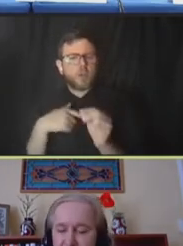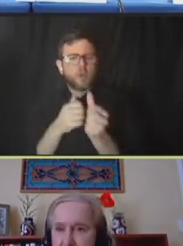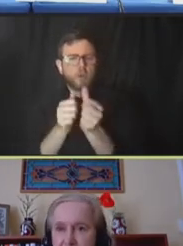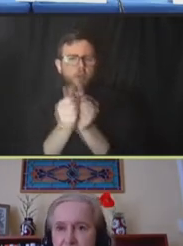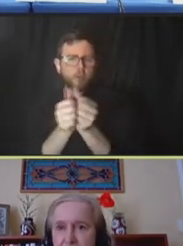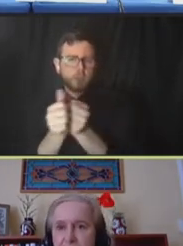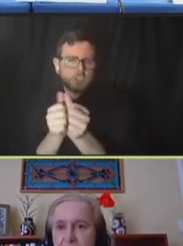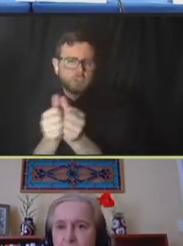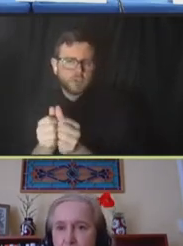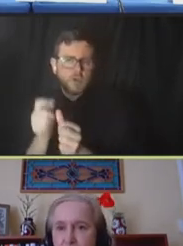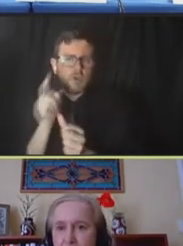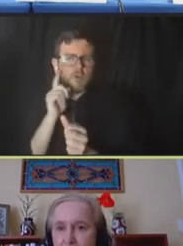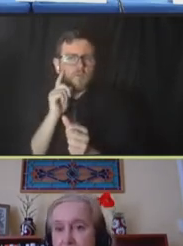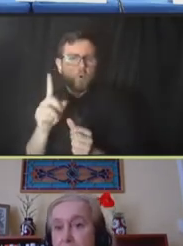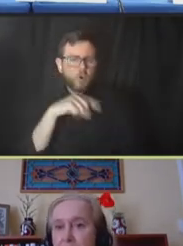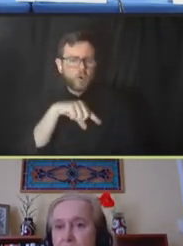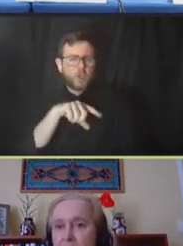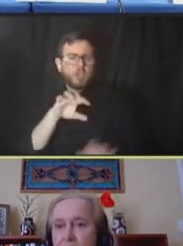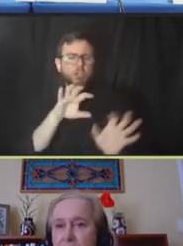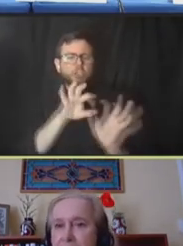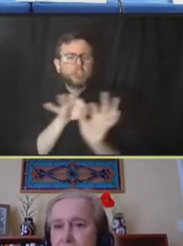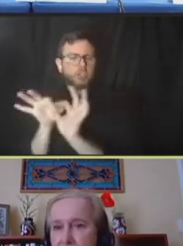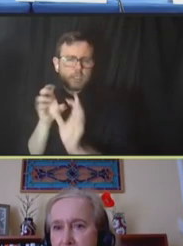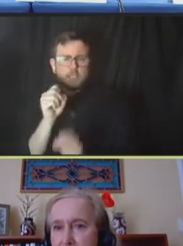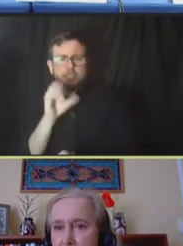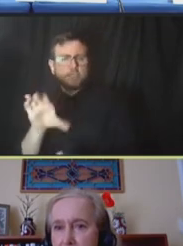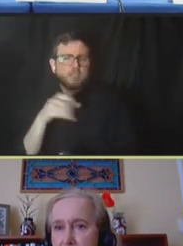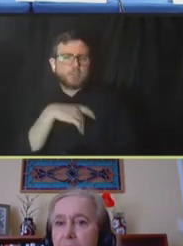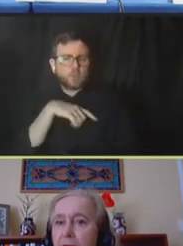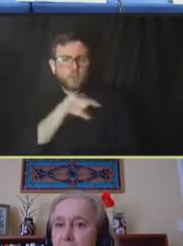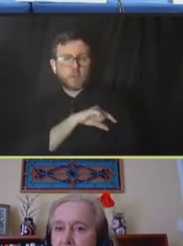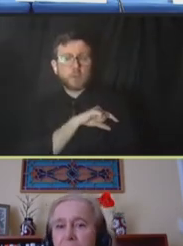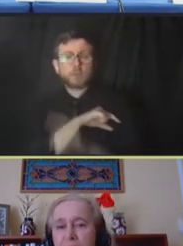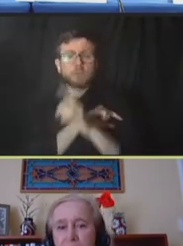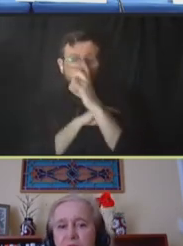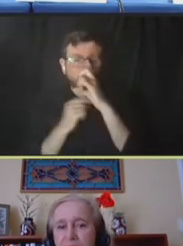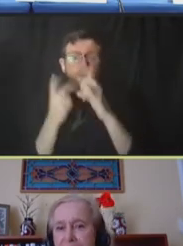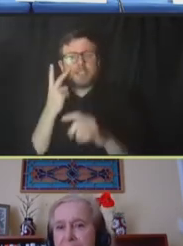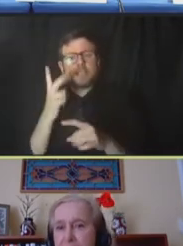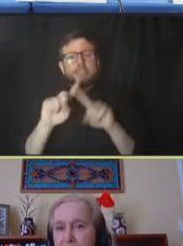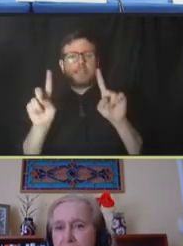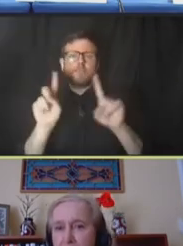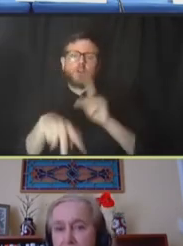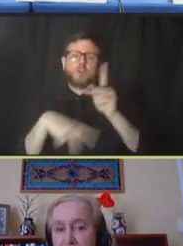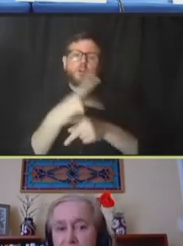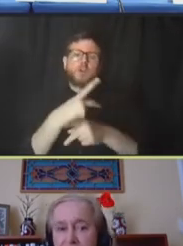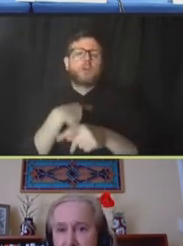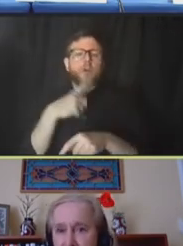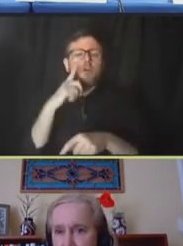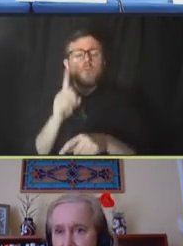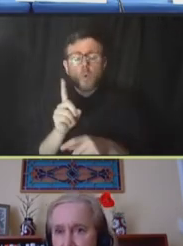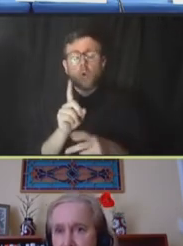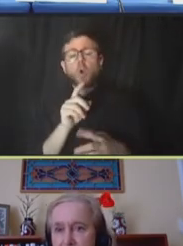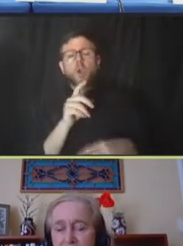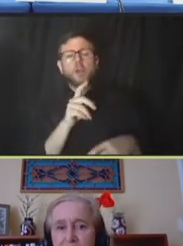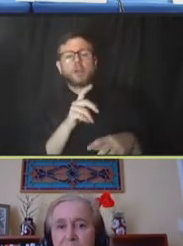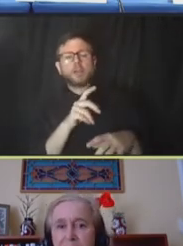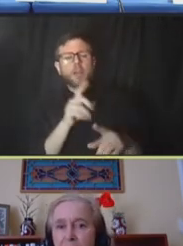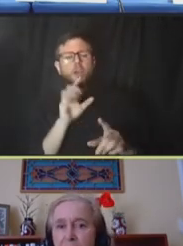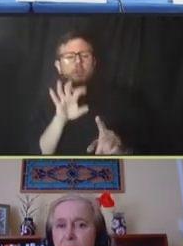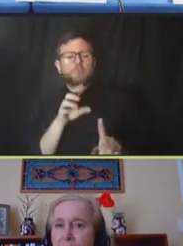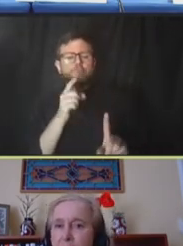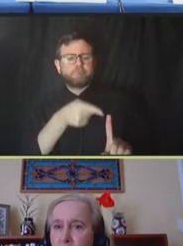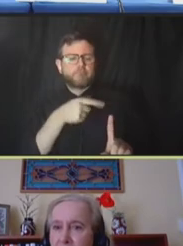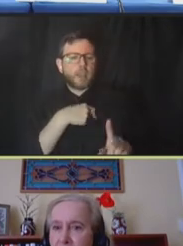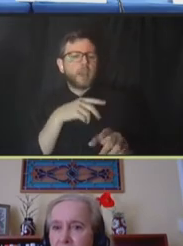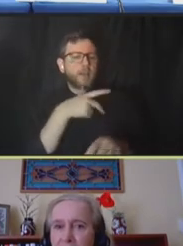of instances of quality failures in the pandemic, including in terms of vaccine manufacturing. And this is something